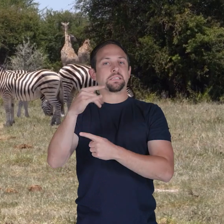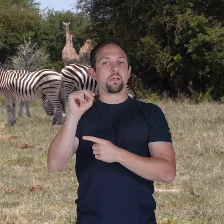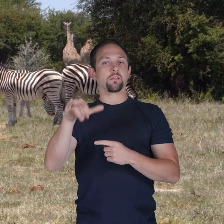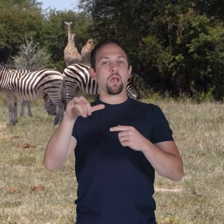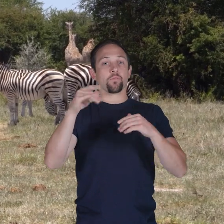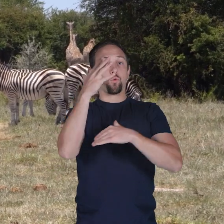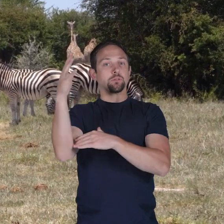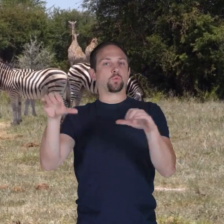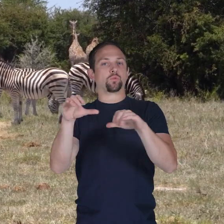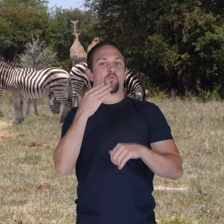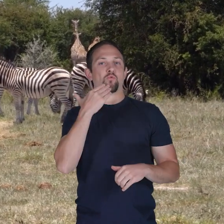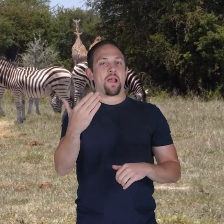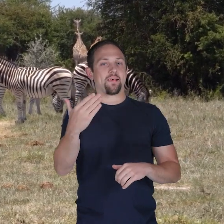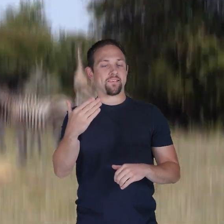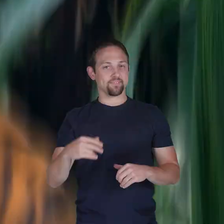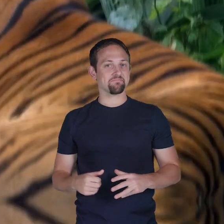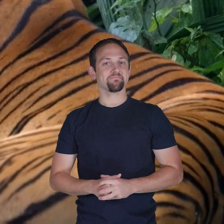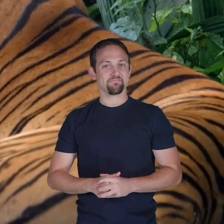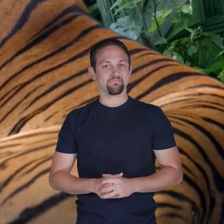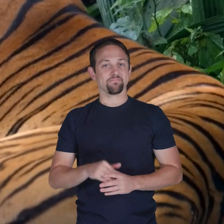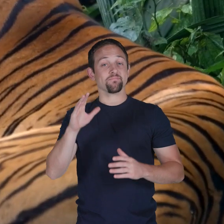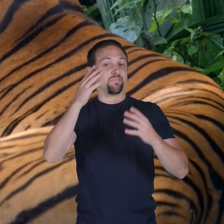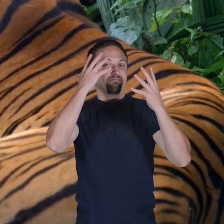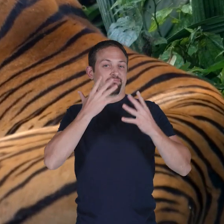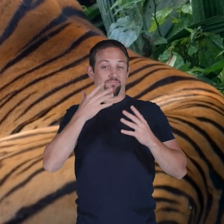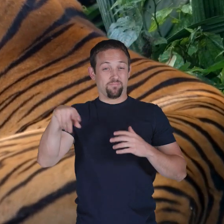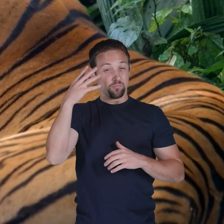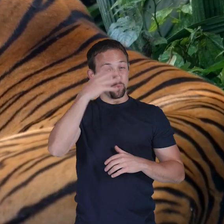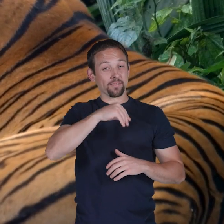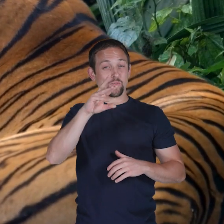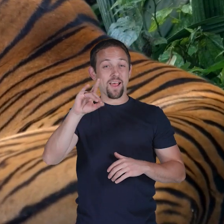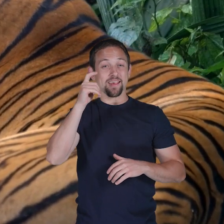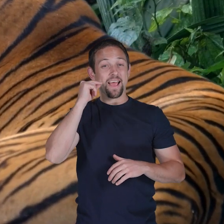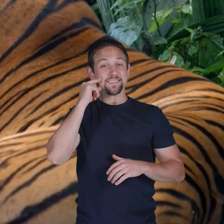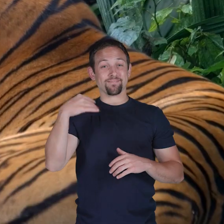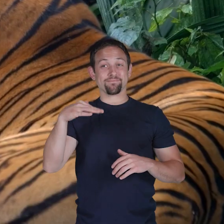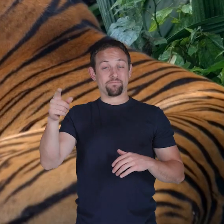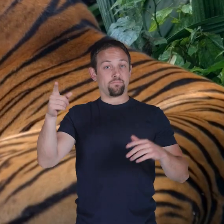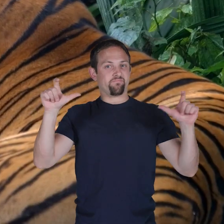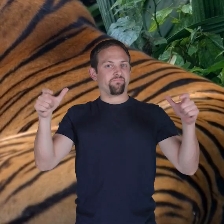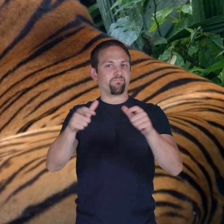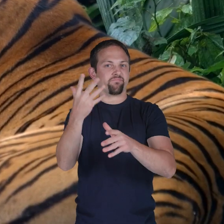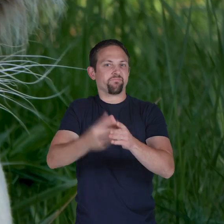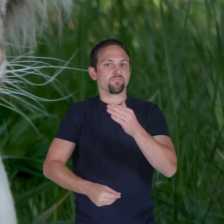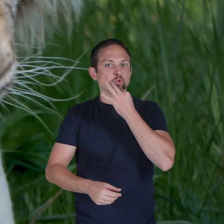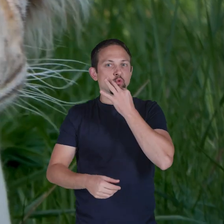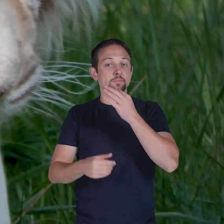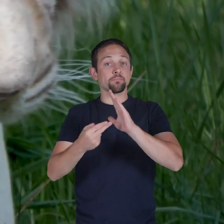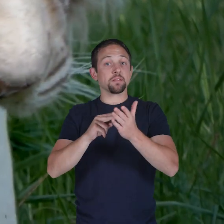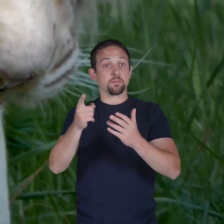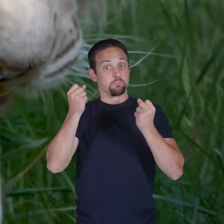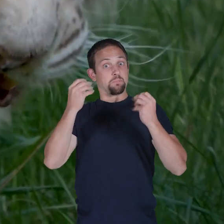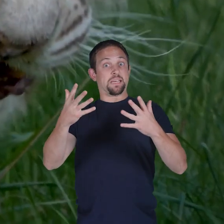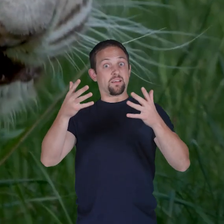sign that the whole forest is doing well. Sadly, these beautiful wild cats are endangered, which